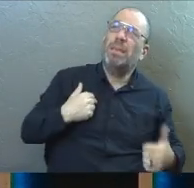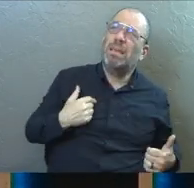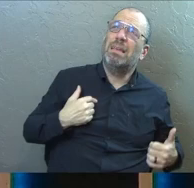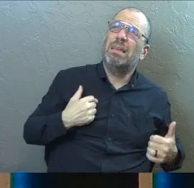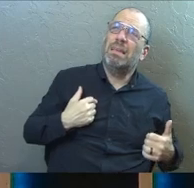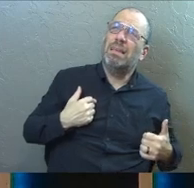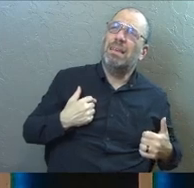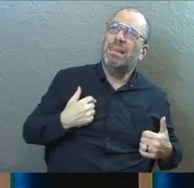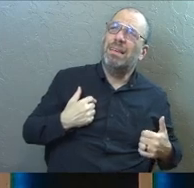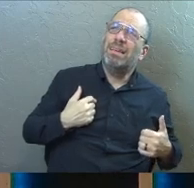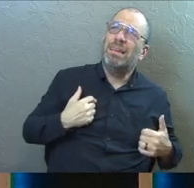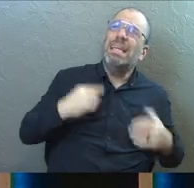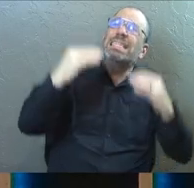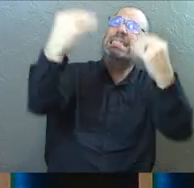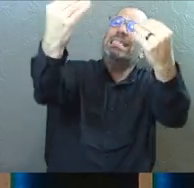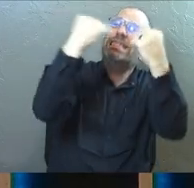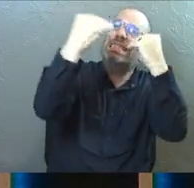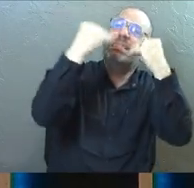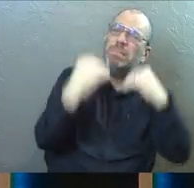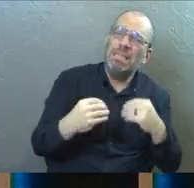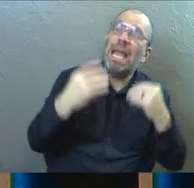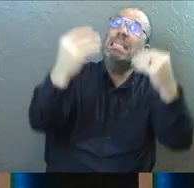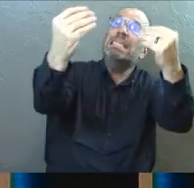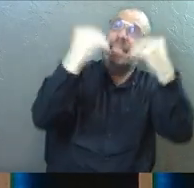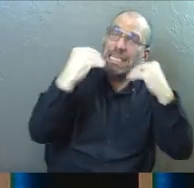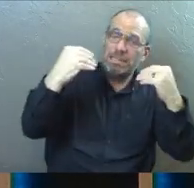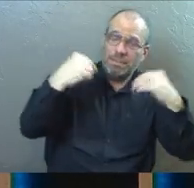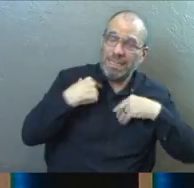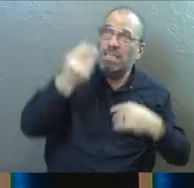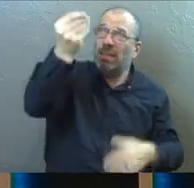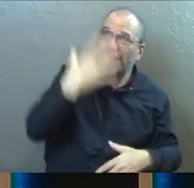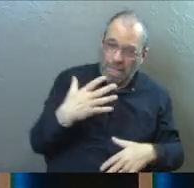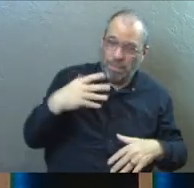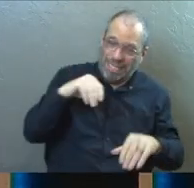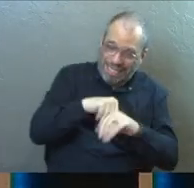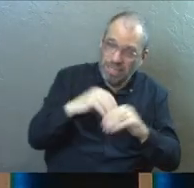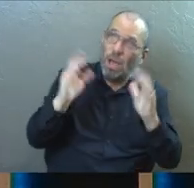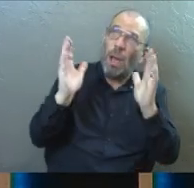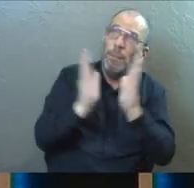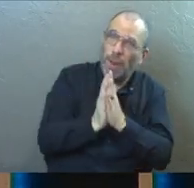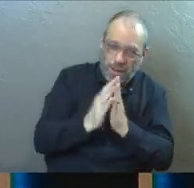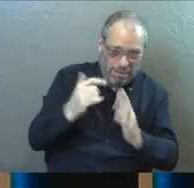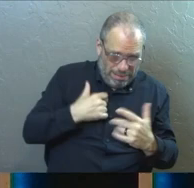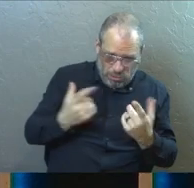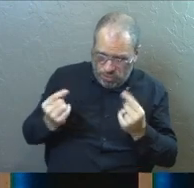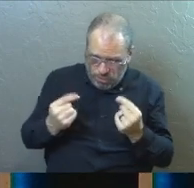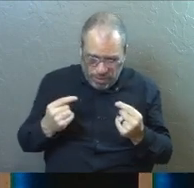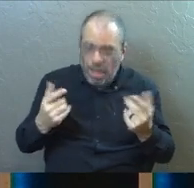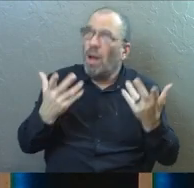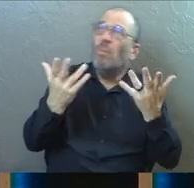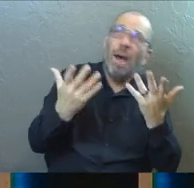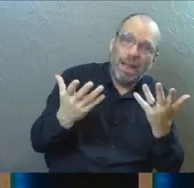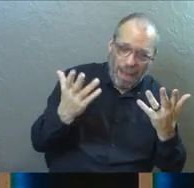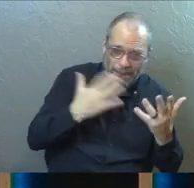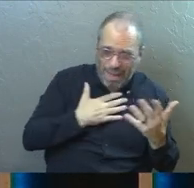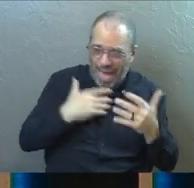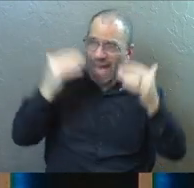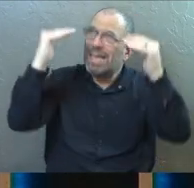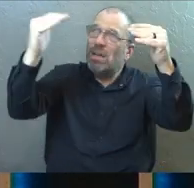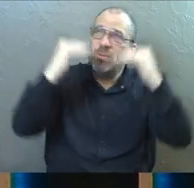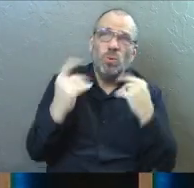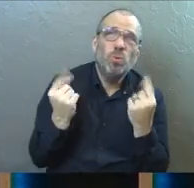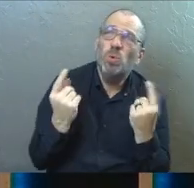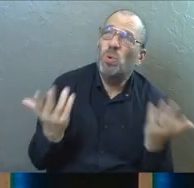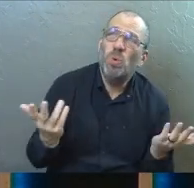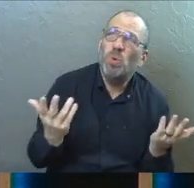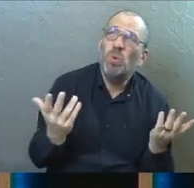me? You got to teach me, Father. And when you teach me, when you tell me in prayer, what in the world is wrong with me and what my next steps